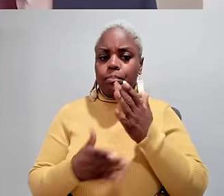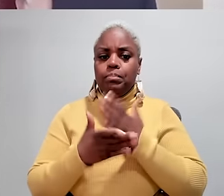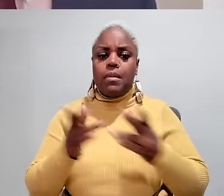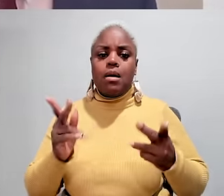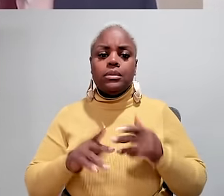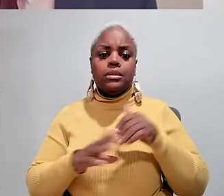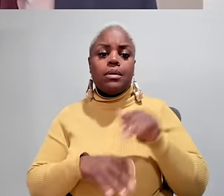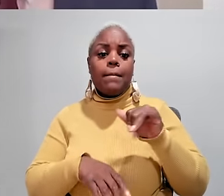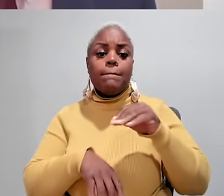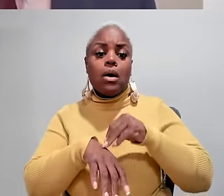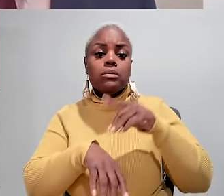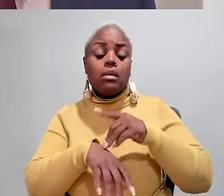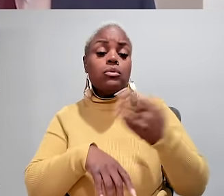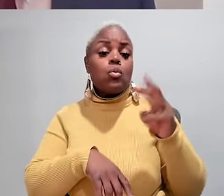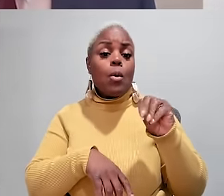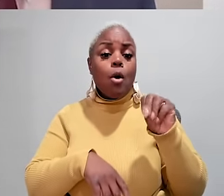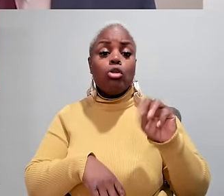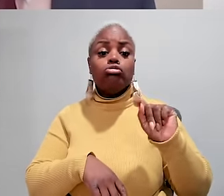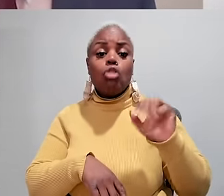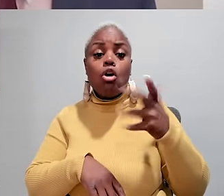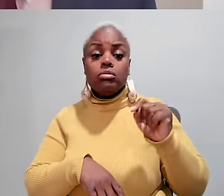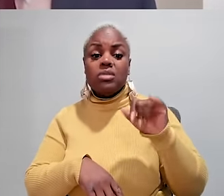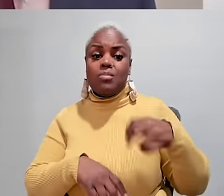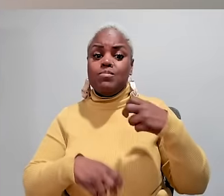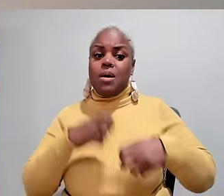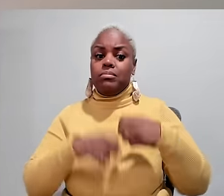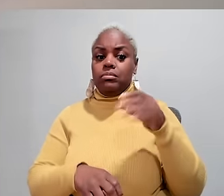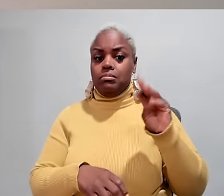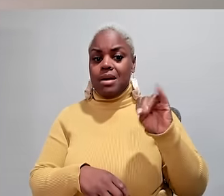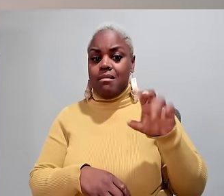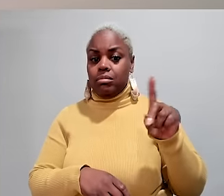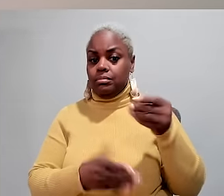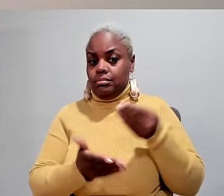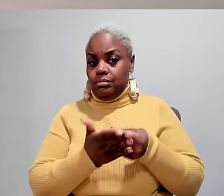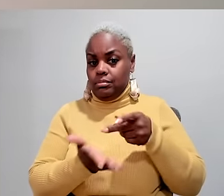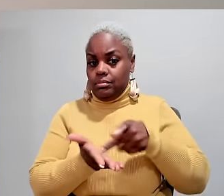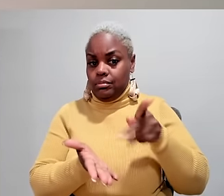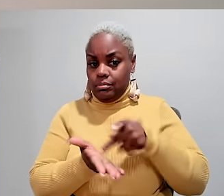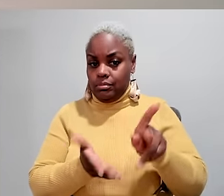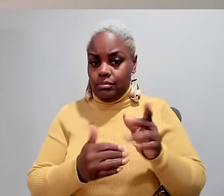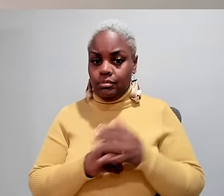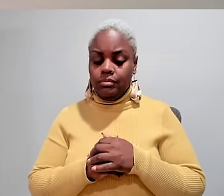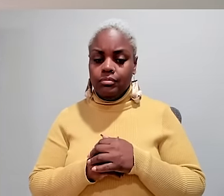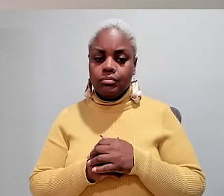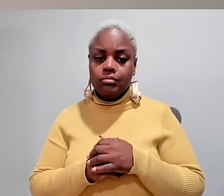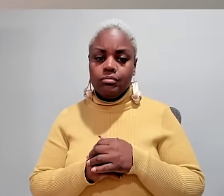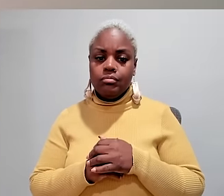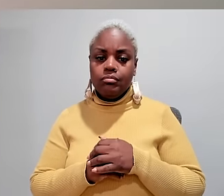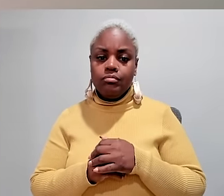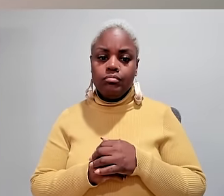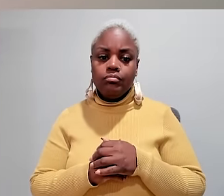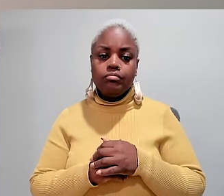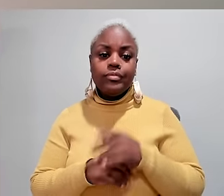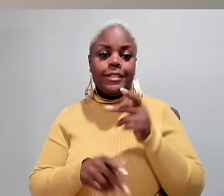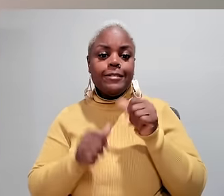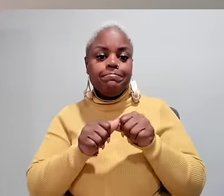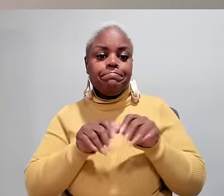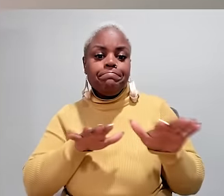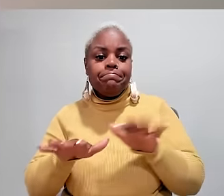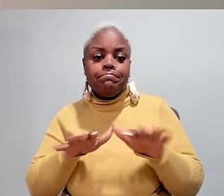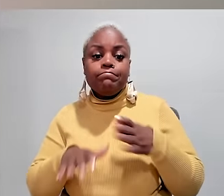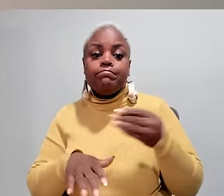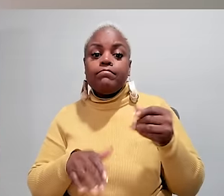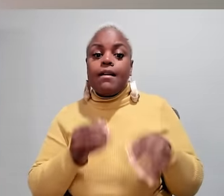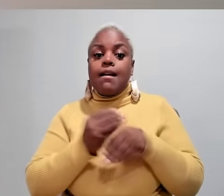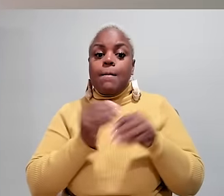going up in places like McDonald's and Walmart and Target. The problem is that the Medicaid payments have not kept pace with